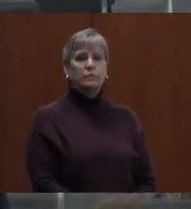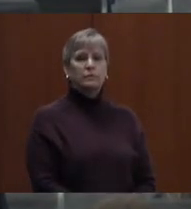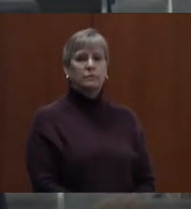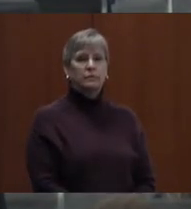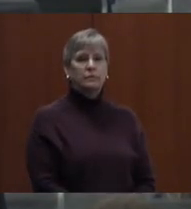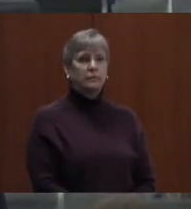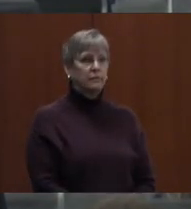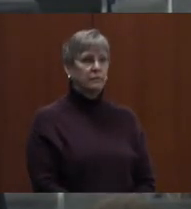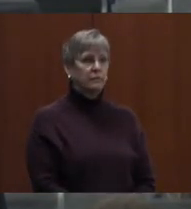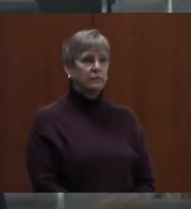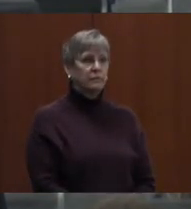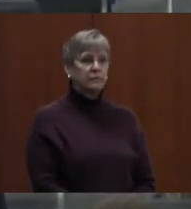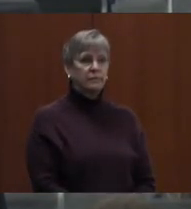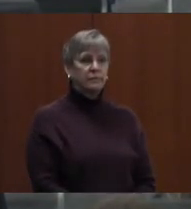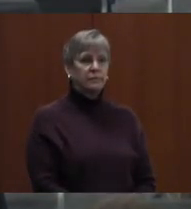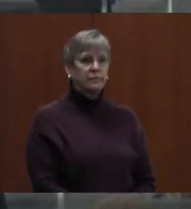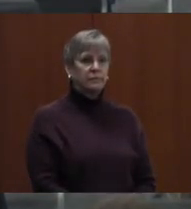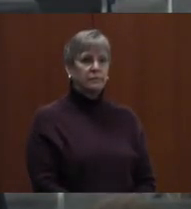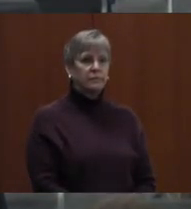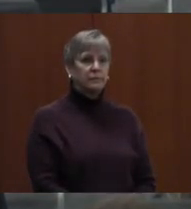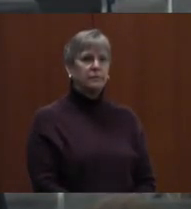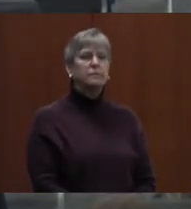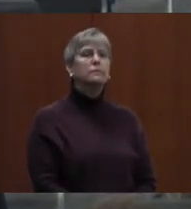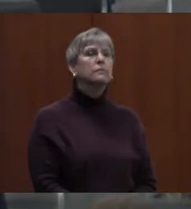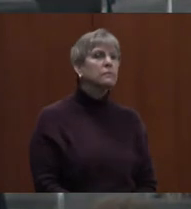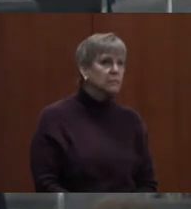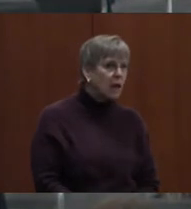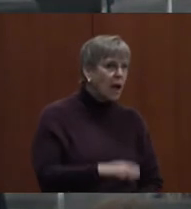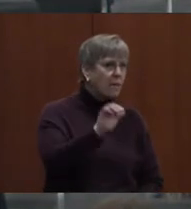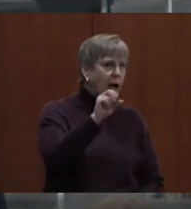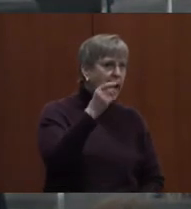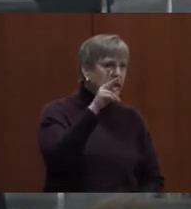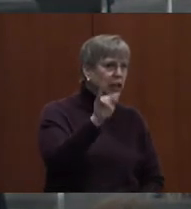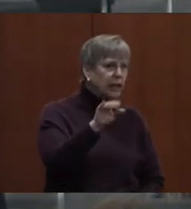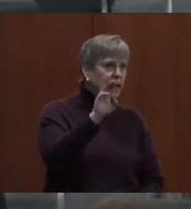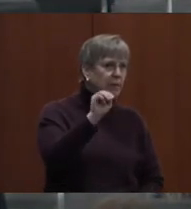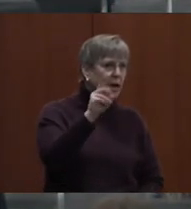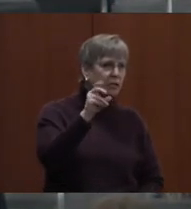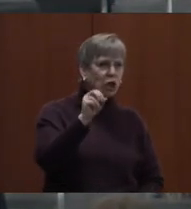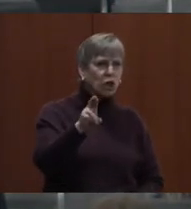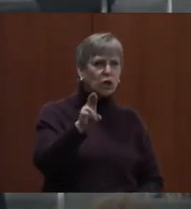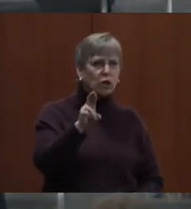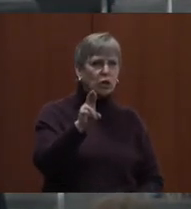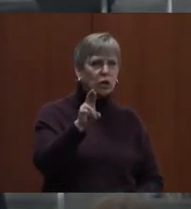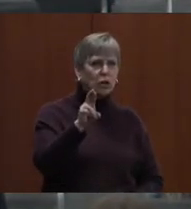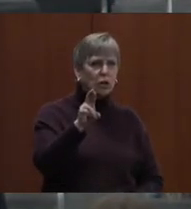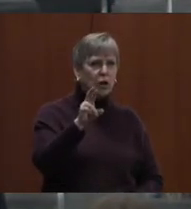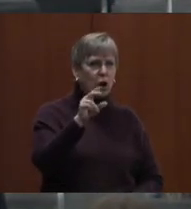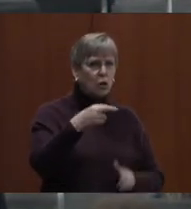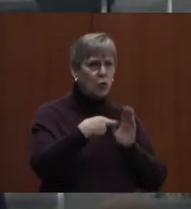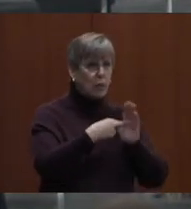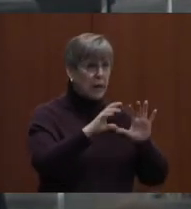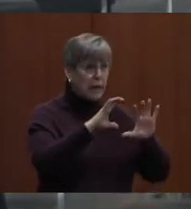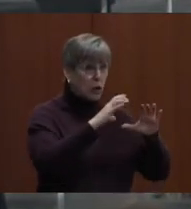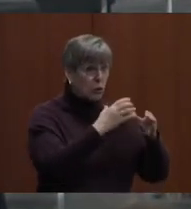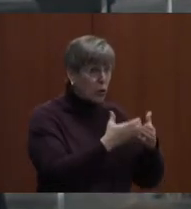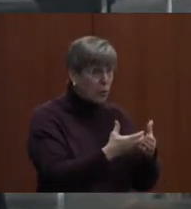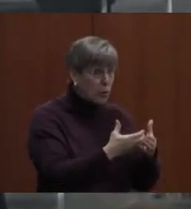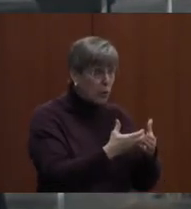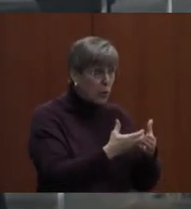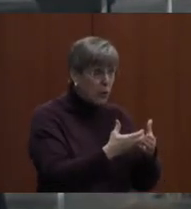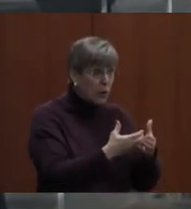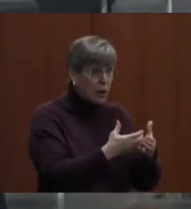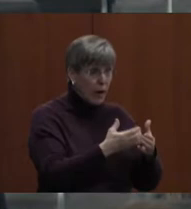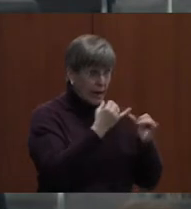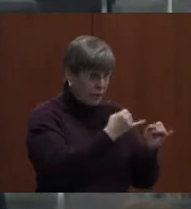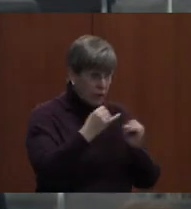Good evening. Good evening. My name is Ashley McCusker. Ms. McCusker, are you representing a group? What? Are you talking